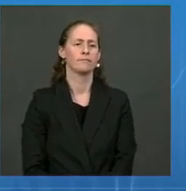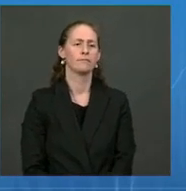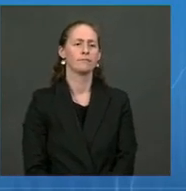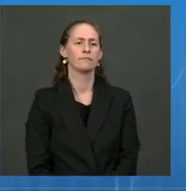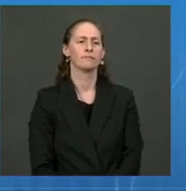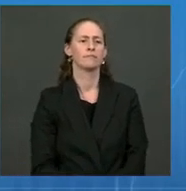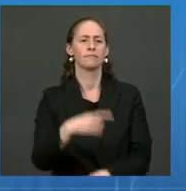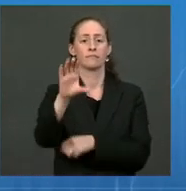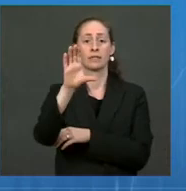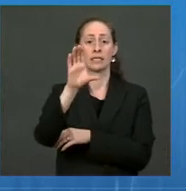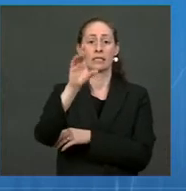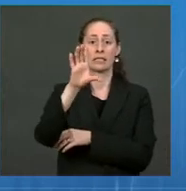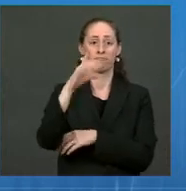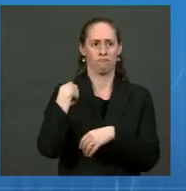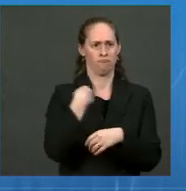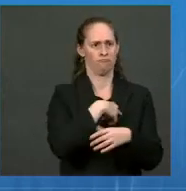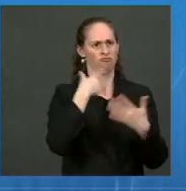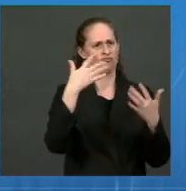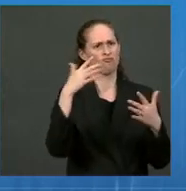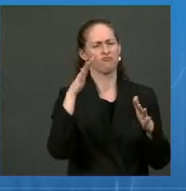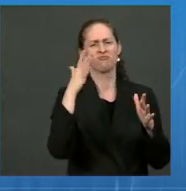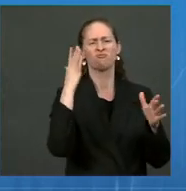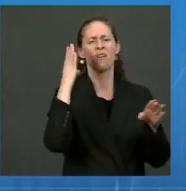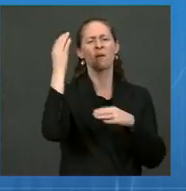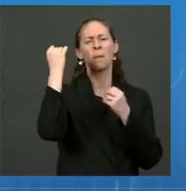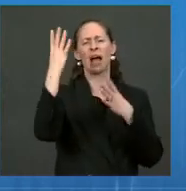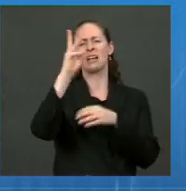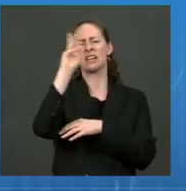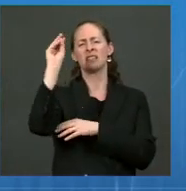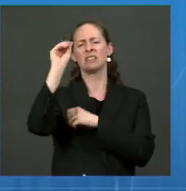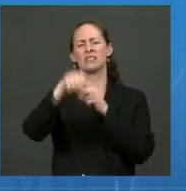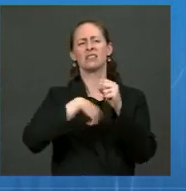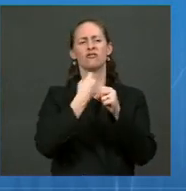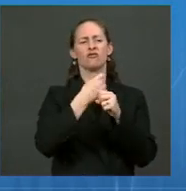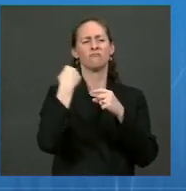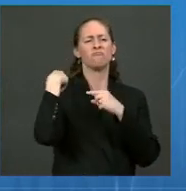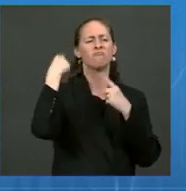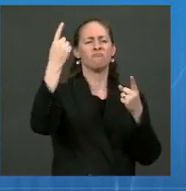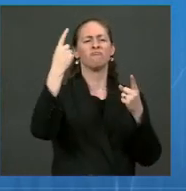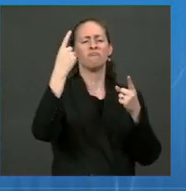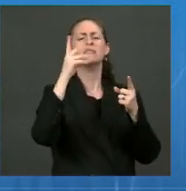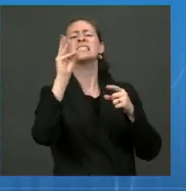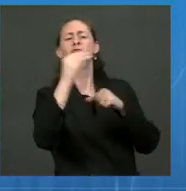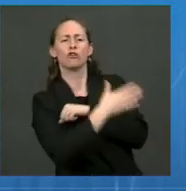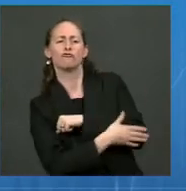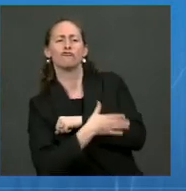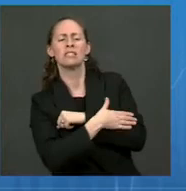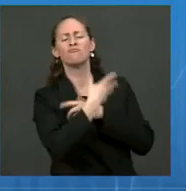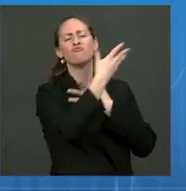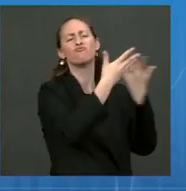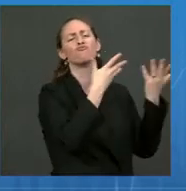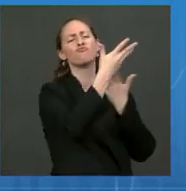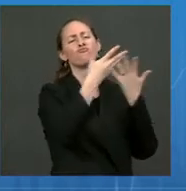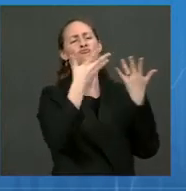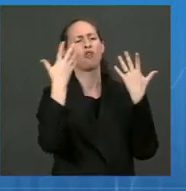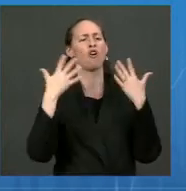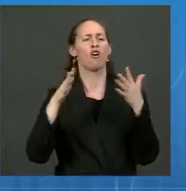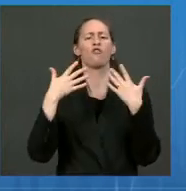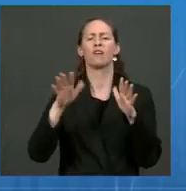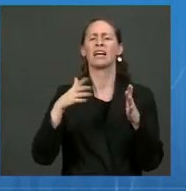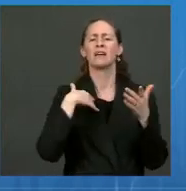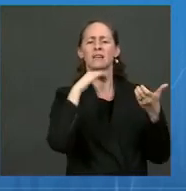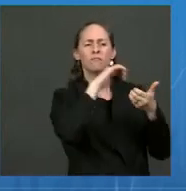been for many years, where we collaborate deeply with the ministries of health. have long standing of personnel on the ground. We have trusted personnel in the